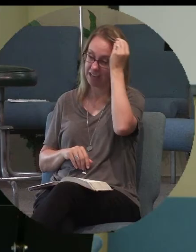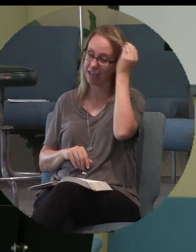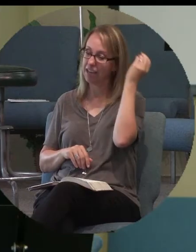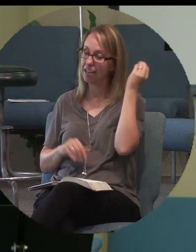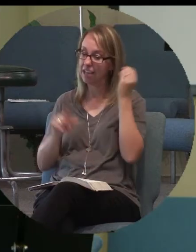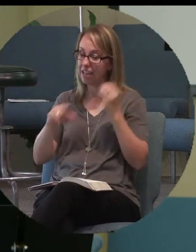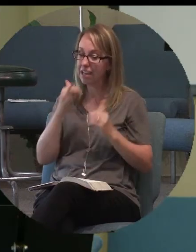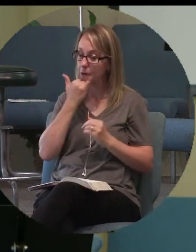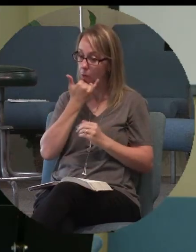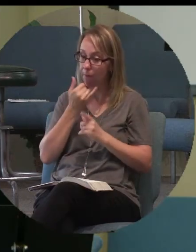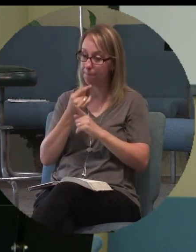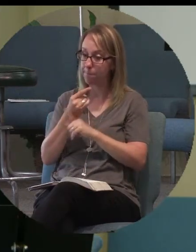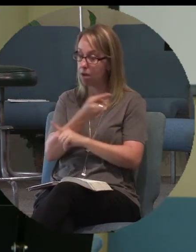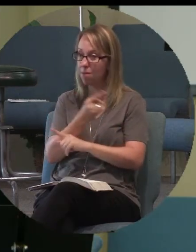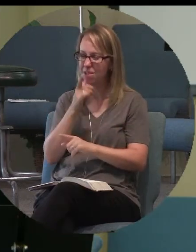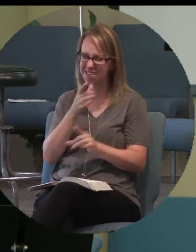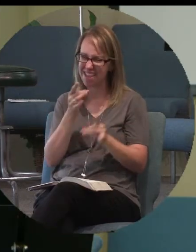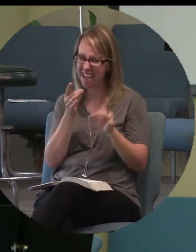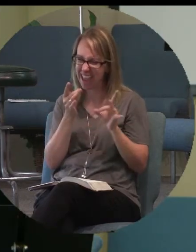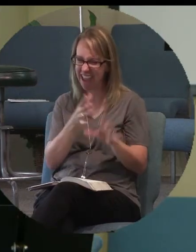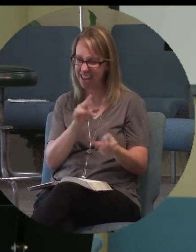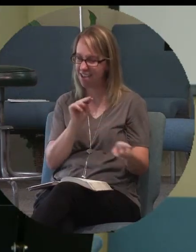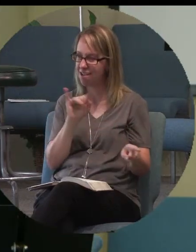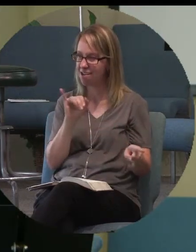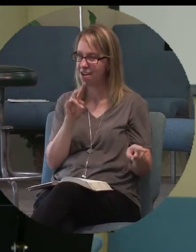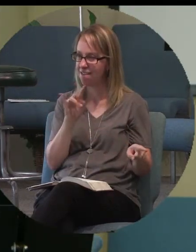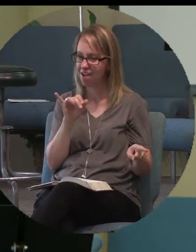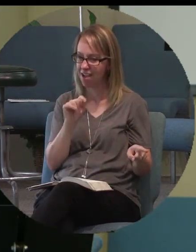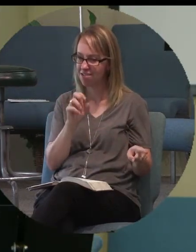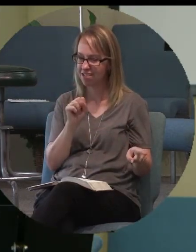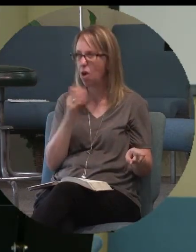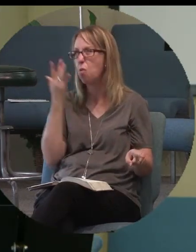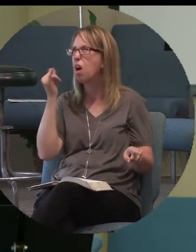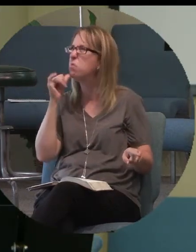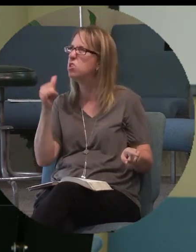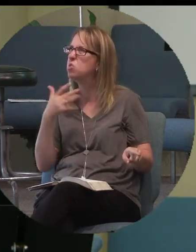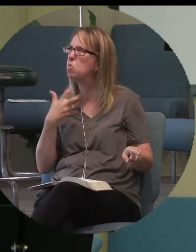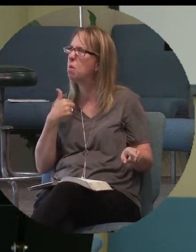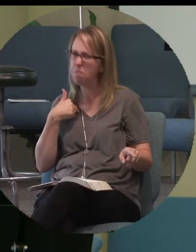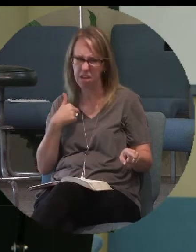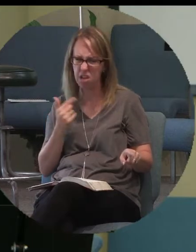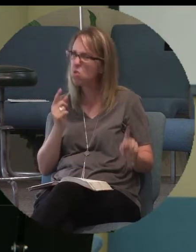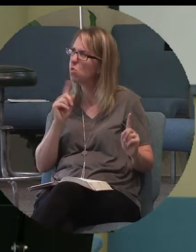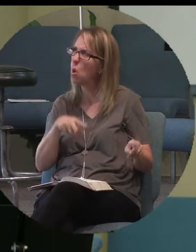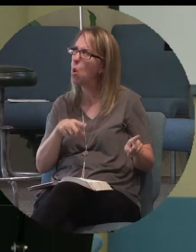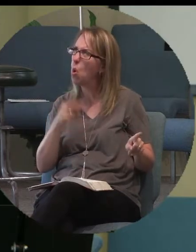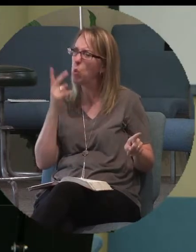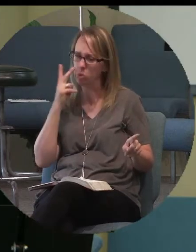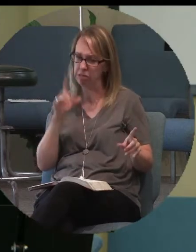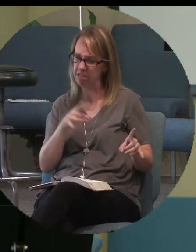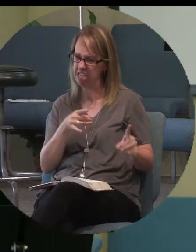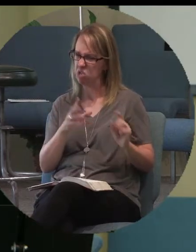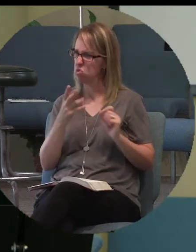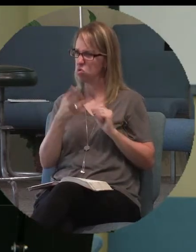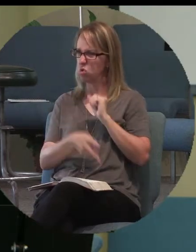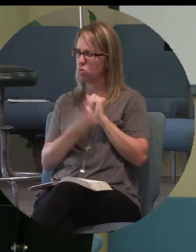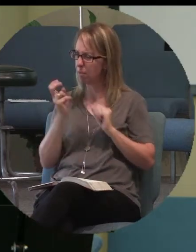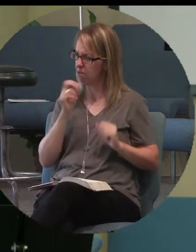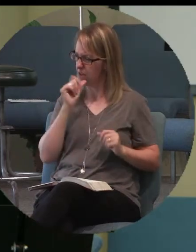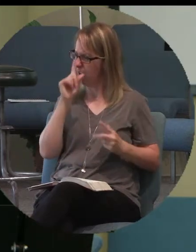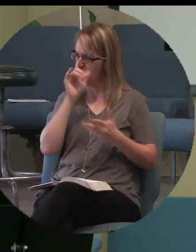course because he hated the Ninevites. God, why would you want me to go and see these criminals, these